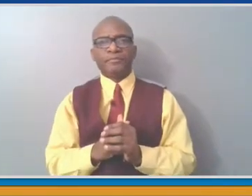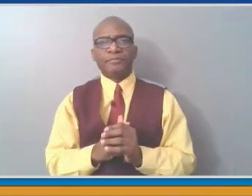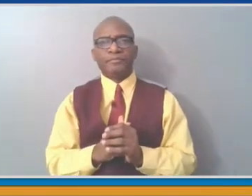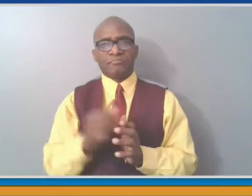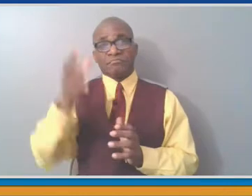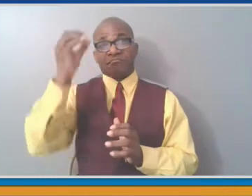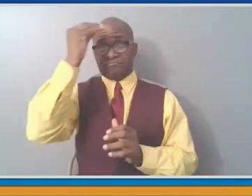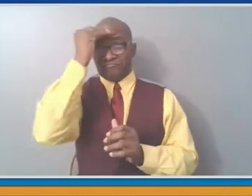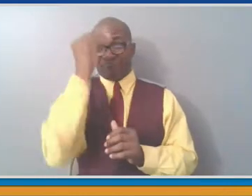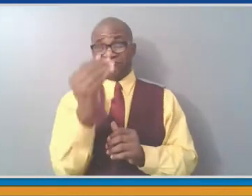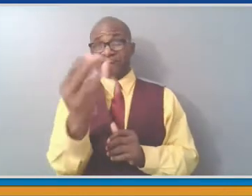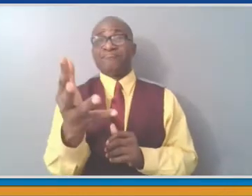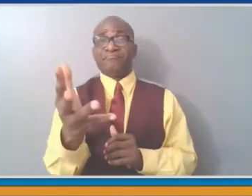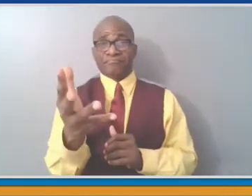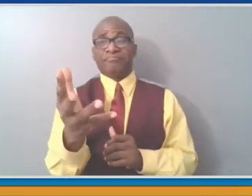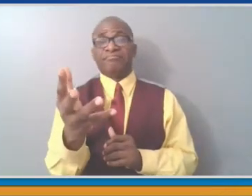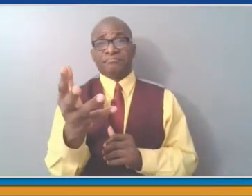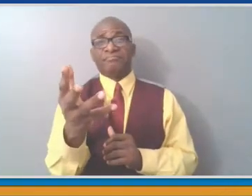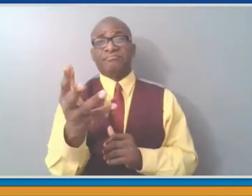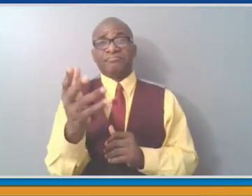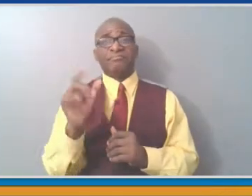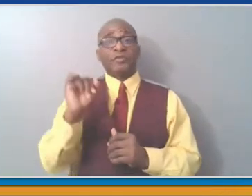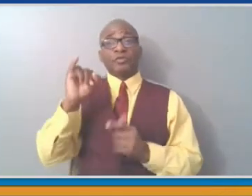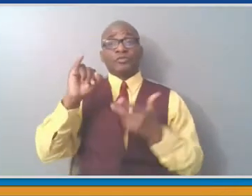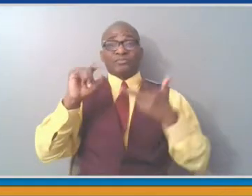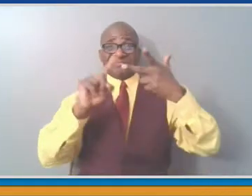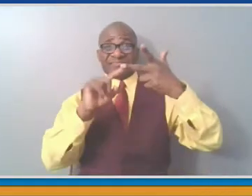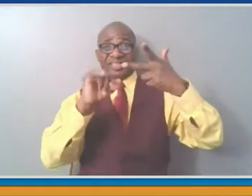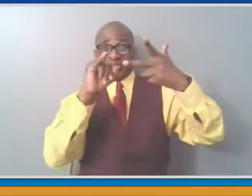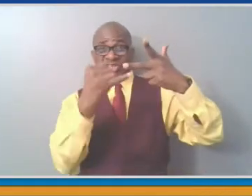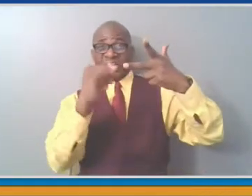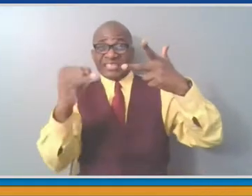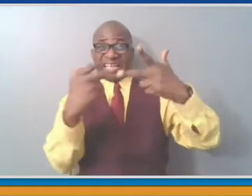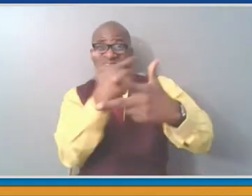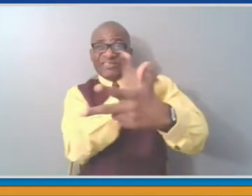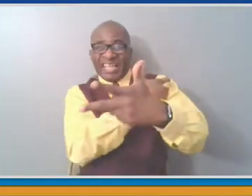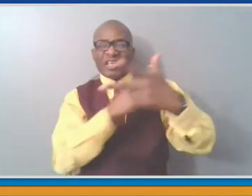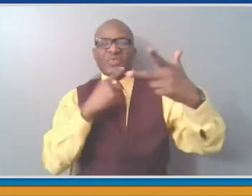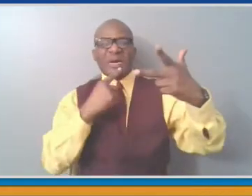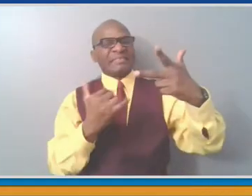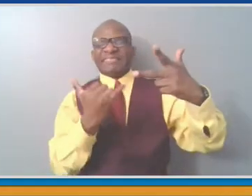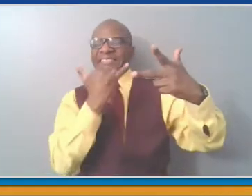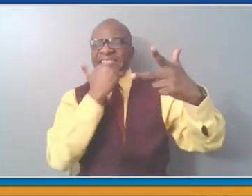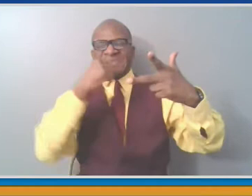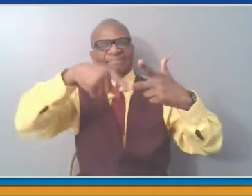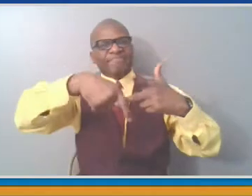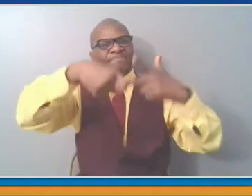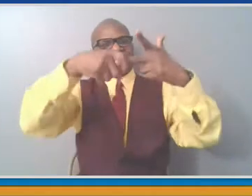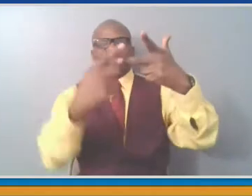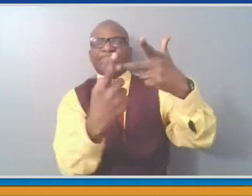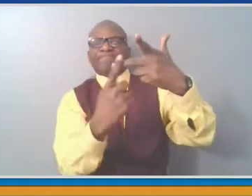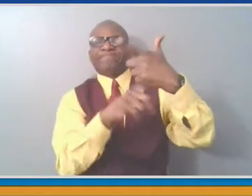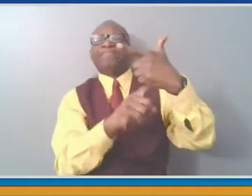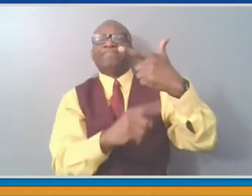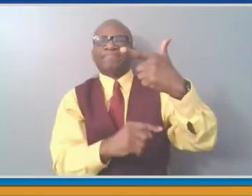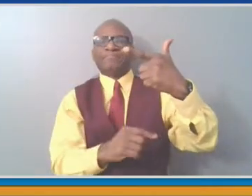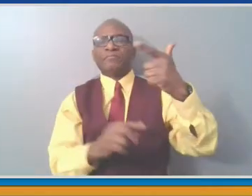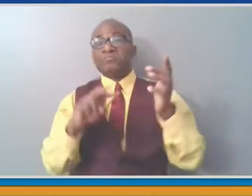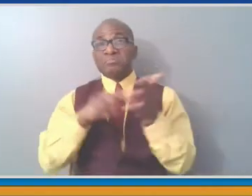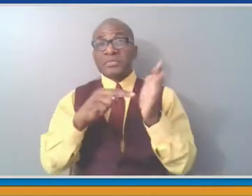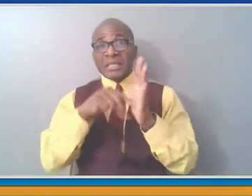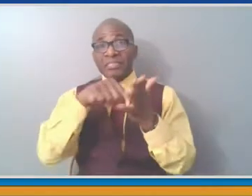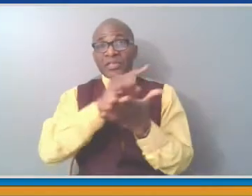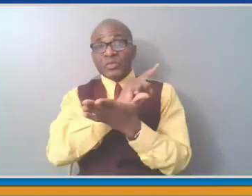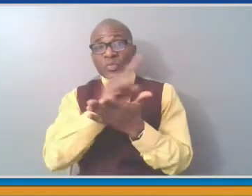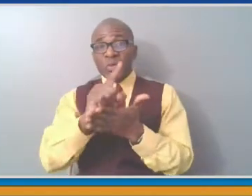pause. There's an expectation that the CDC will be meeting later on this week to make some decisions about maybe some modifications in